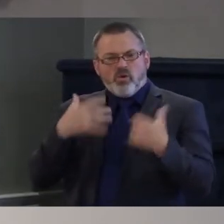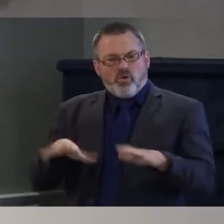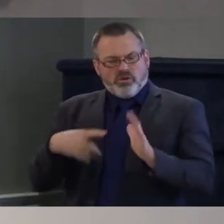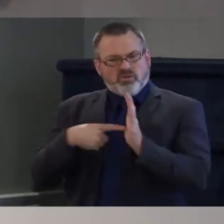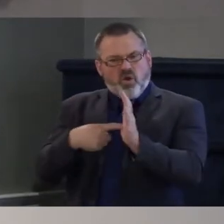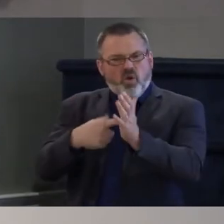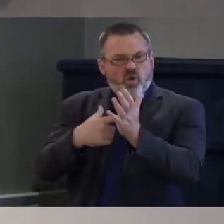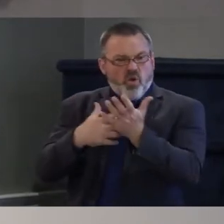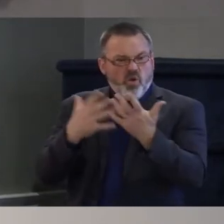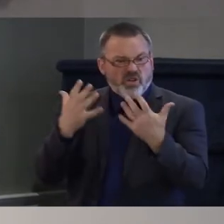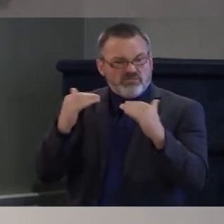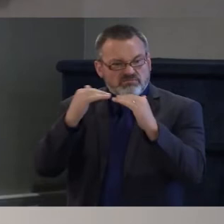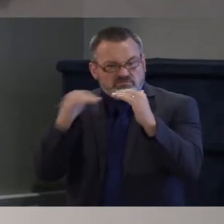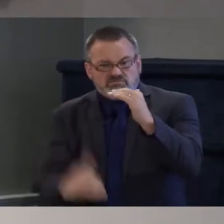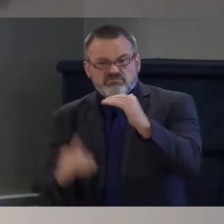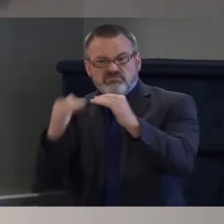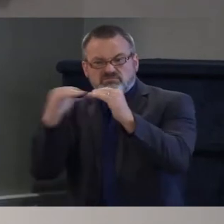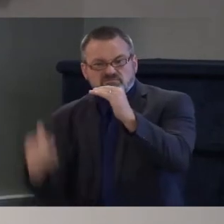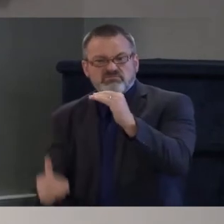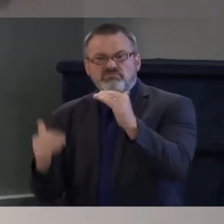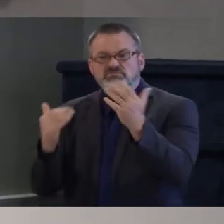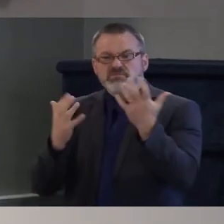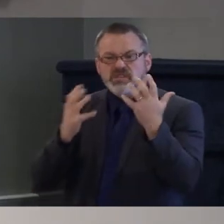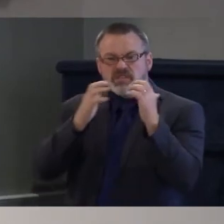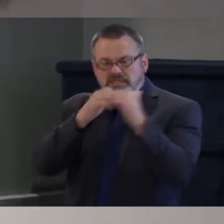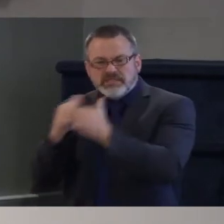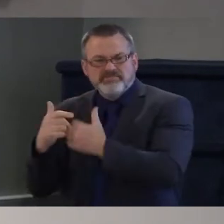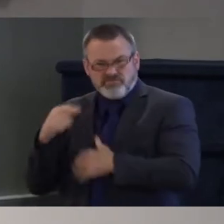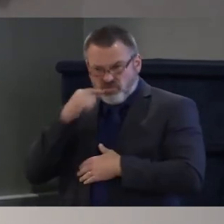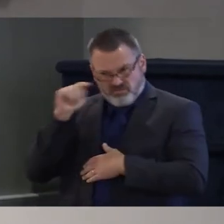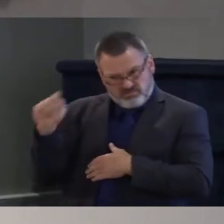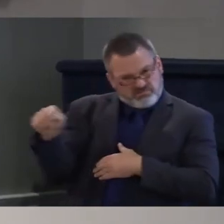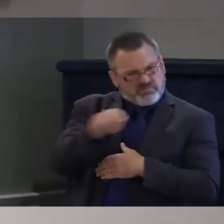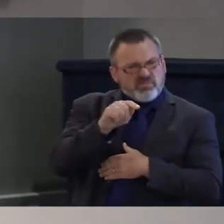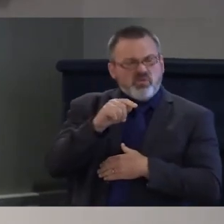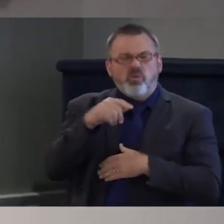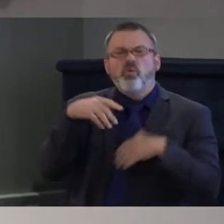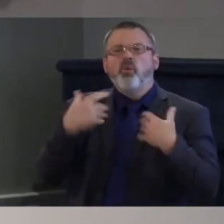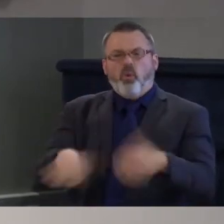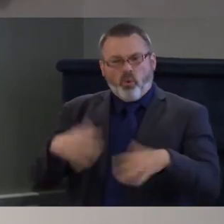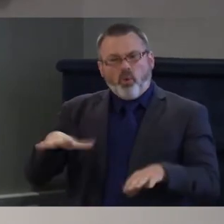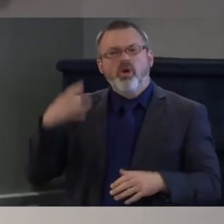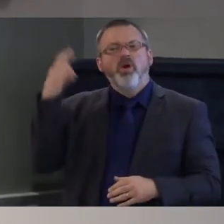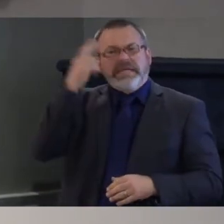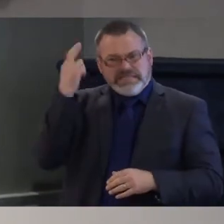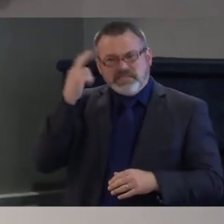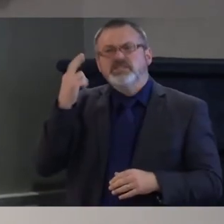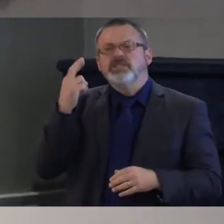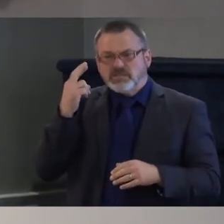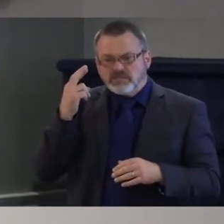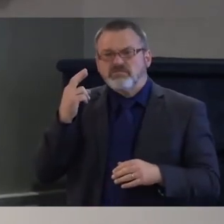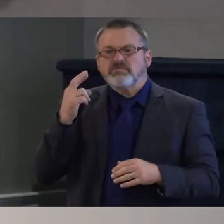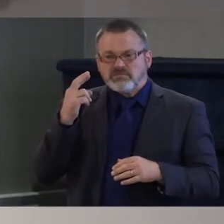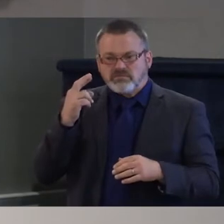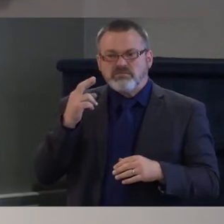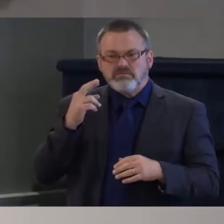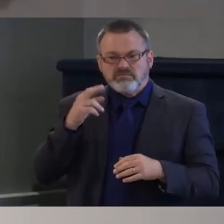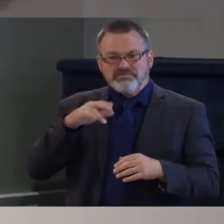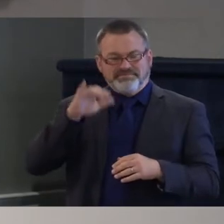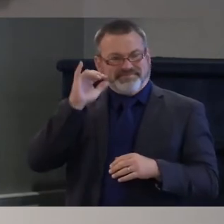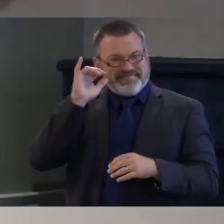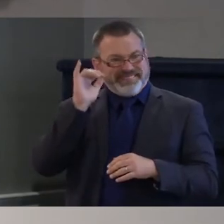historical force reasons. And we kind of have a God-sized hole in the psyche of our civilization.